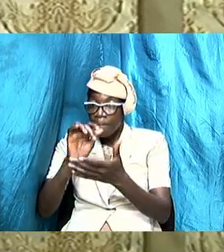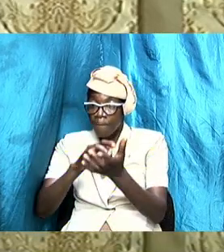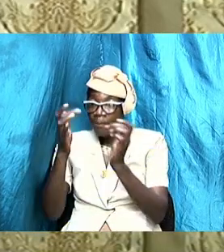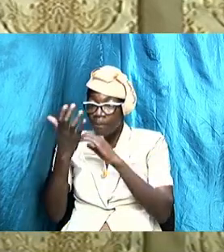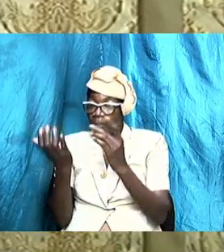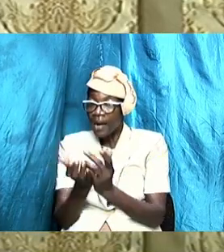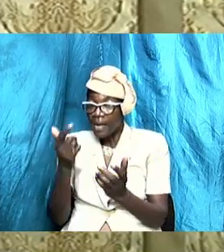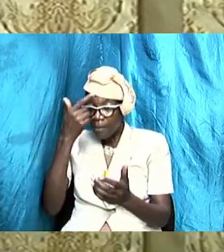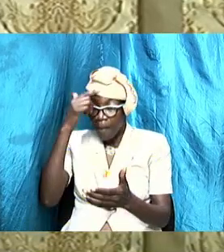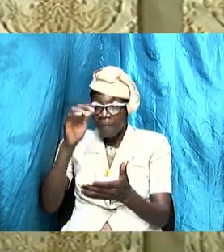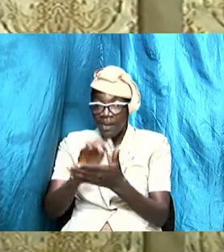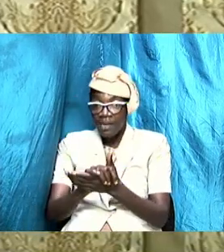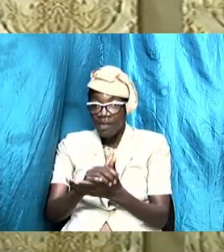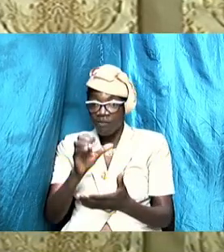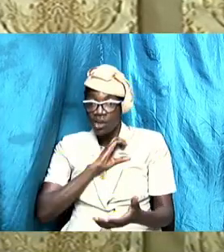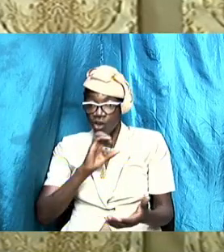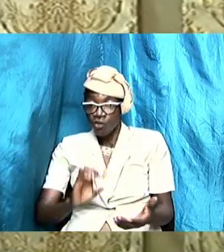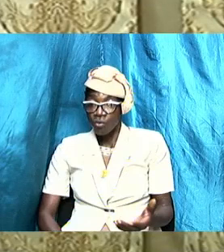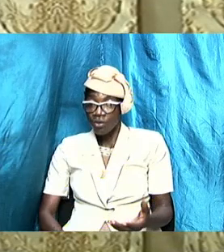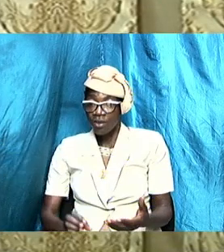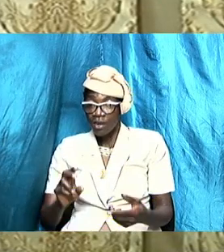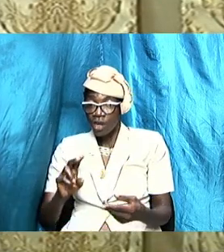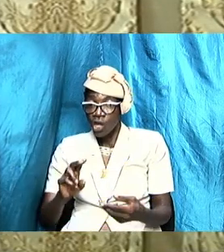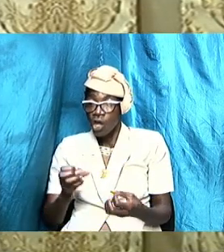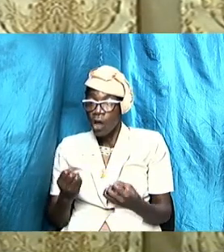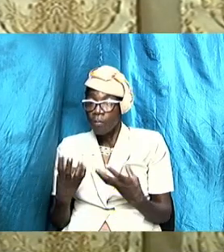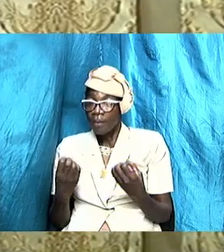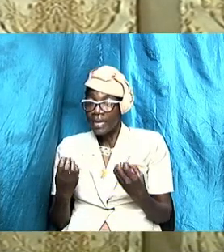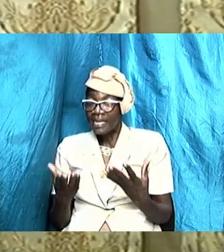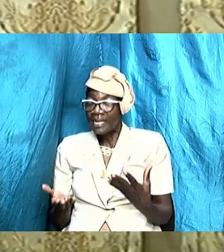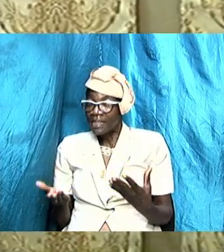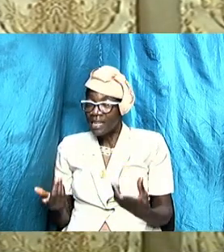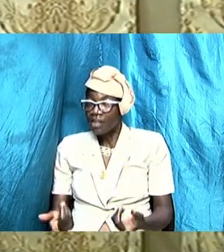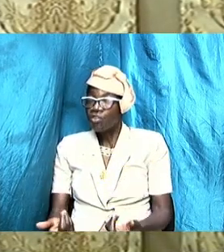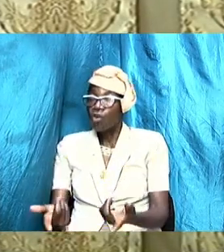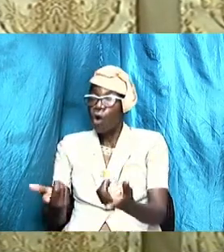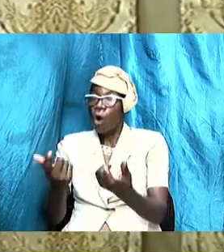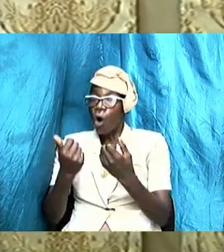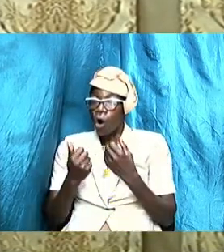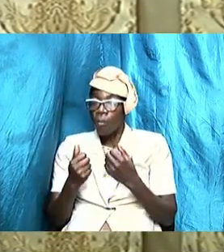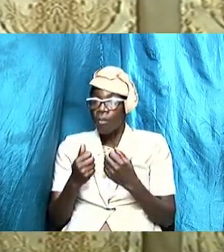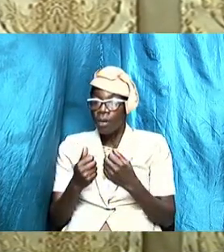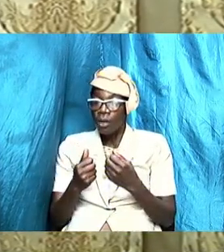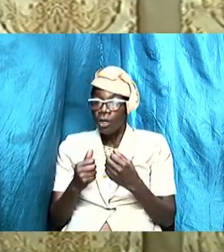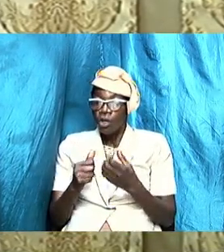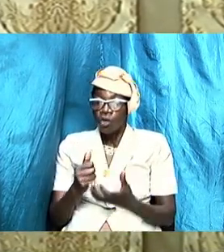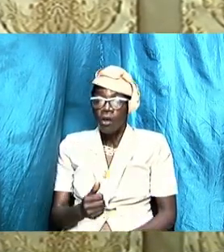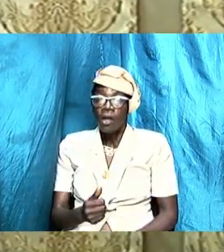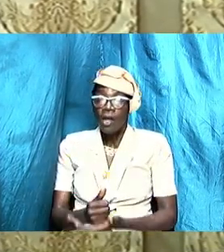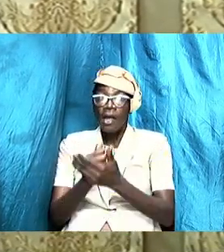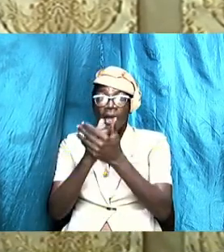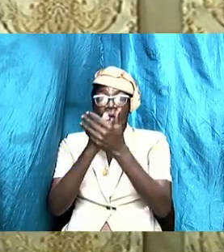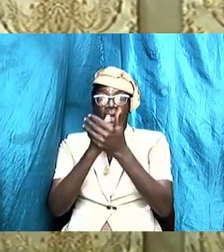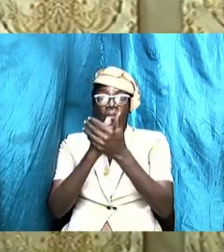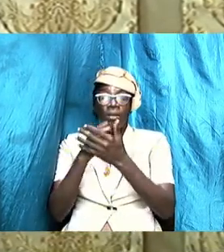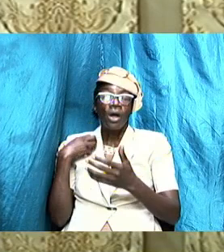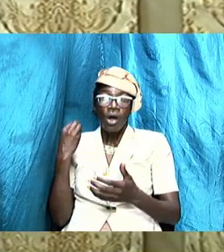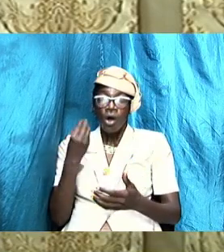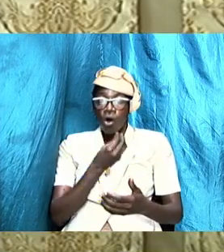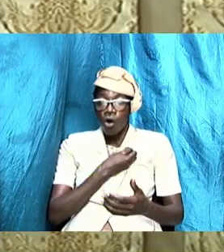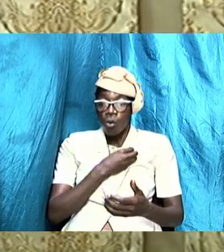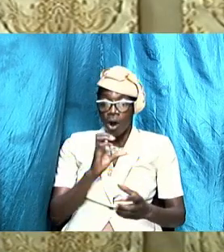number of things come together to help to mold our character so that a man now who is